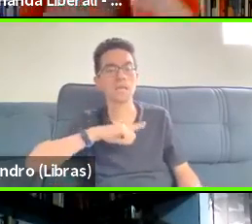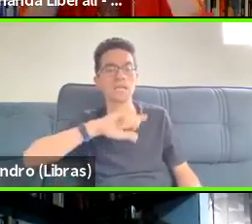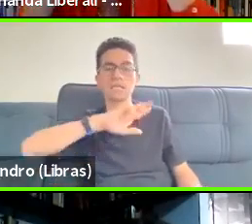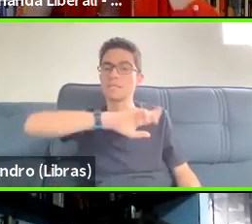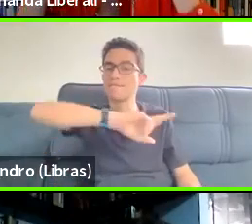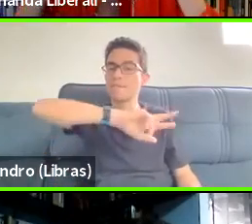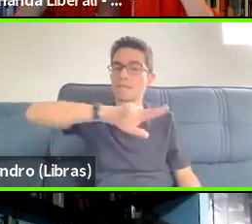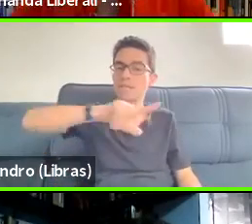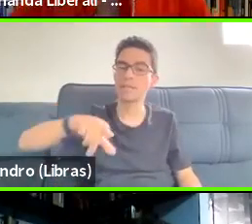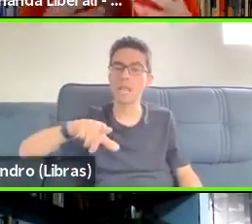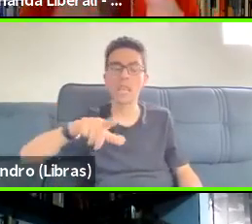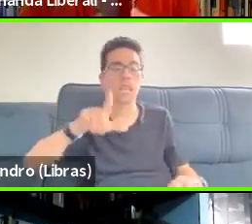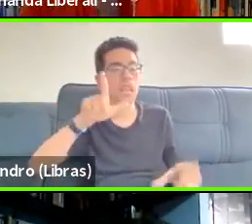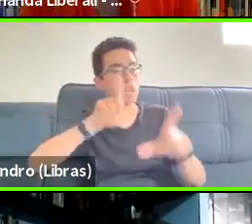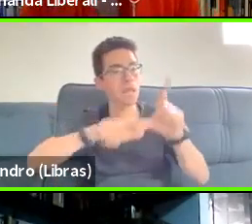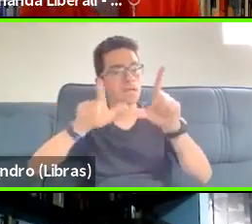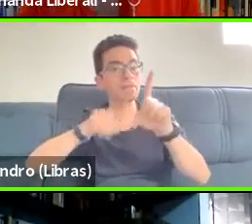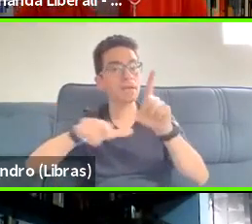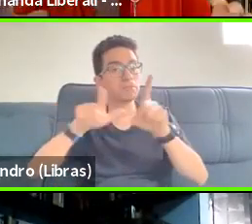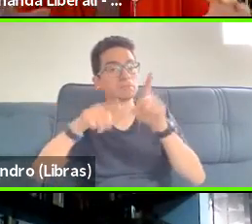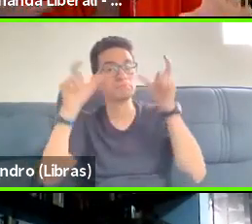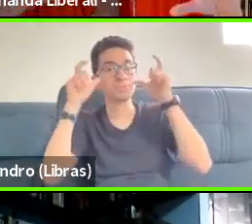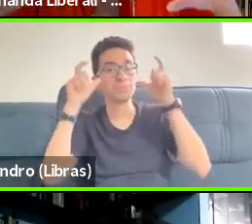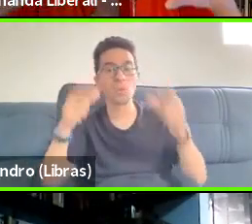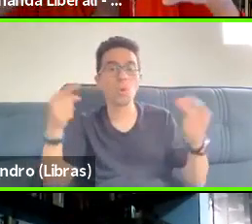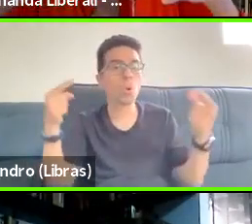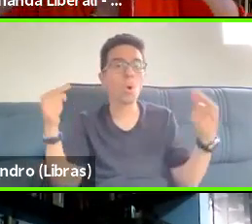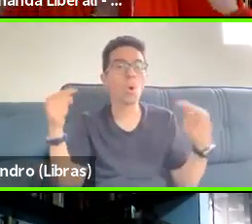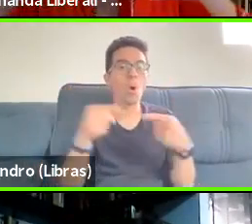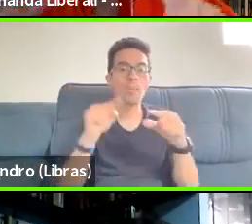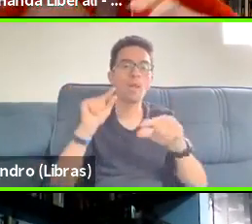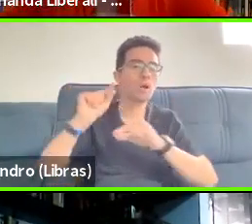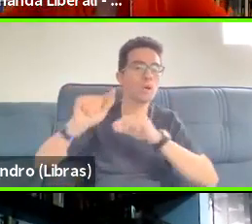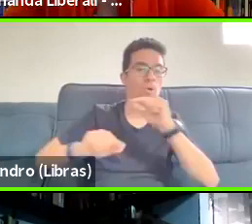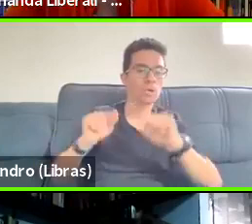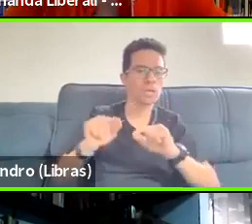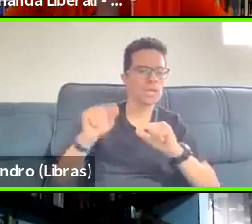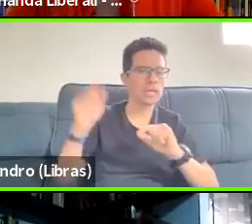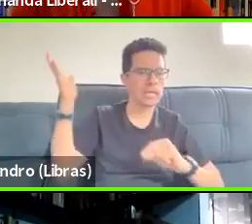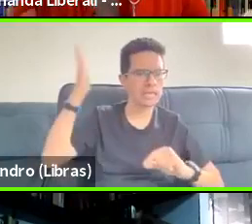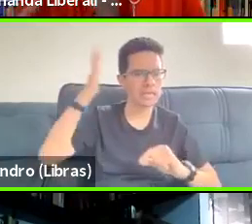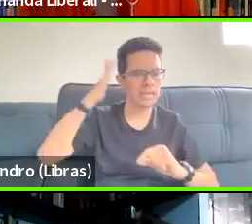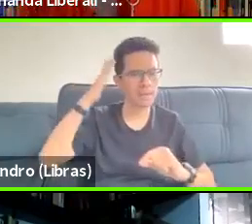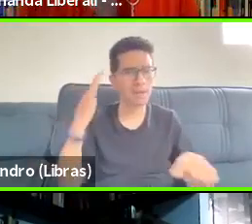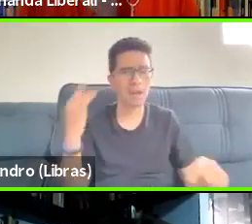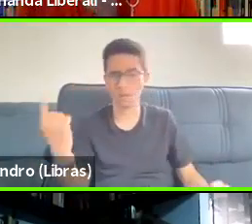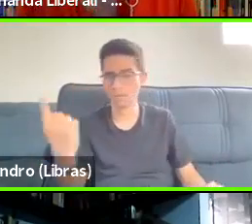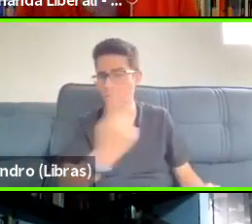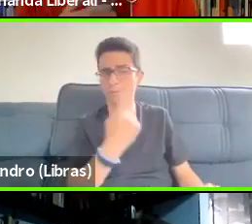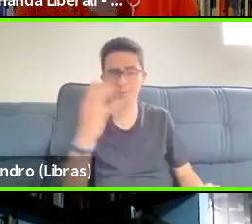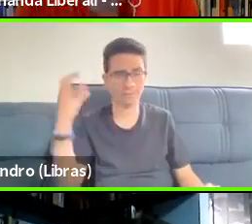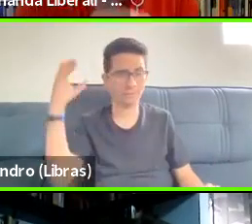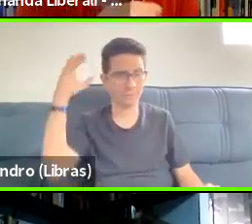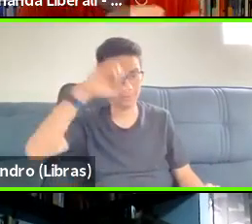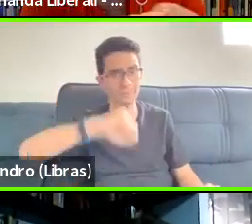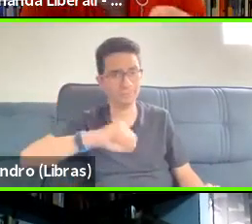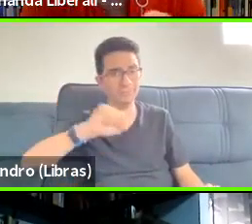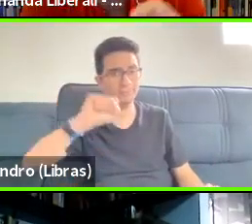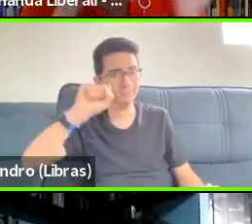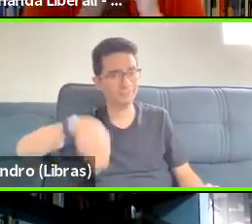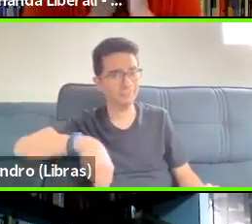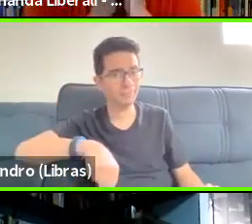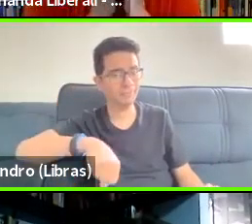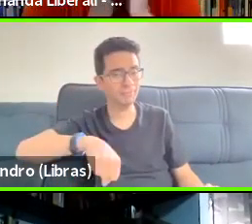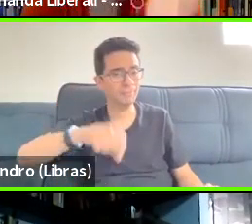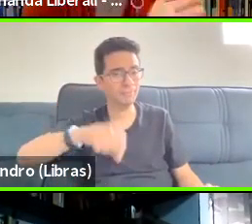that what we work with is to reflect about our social reality. Very much in